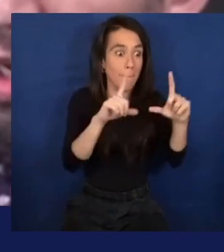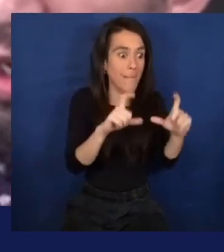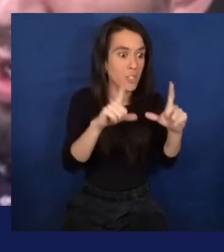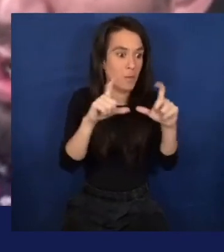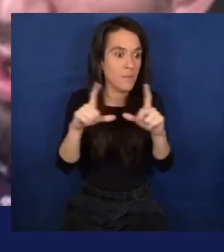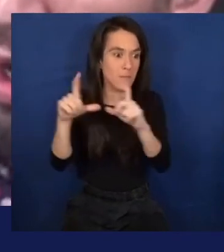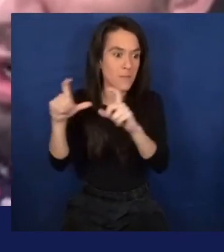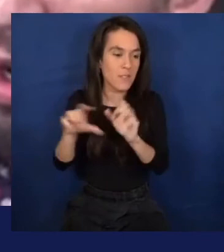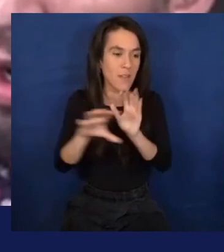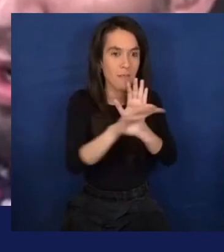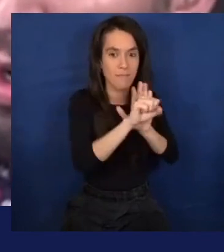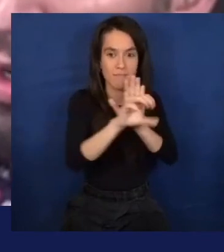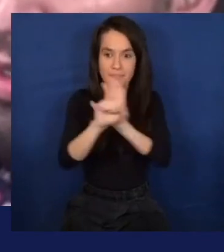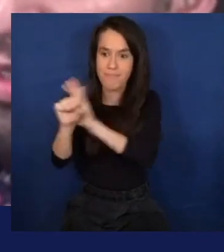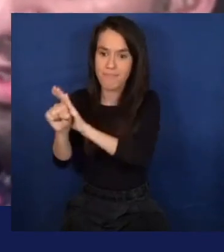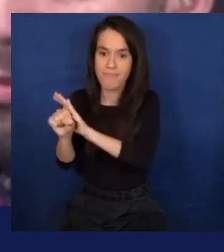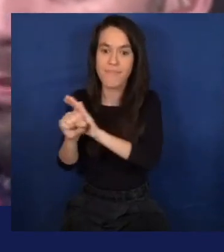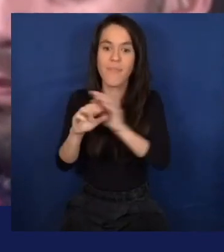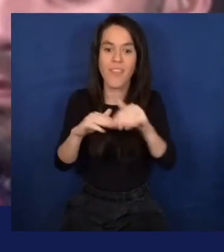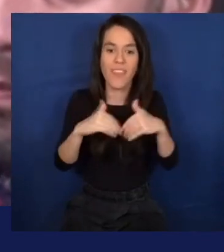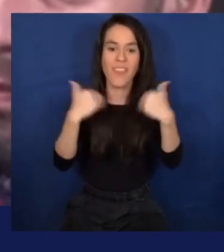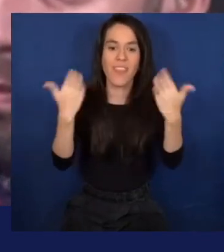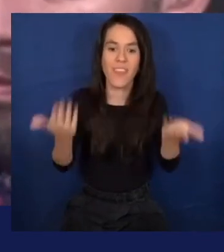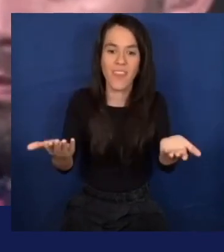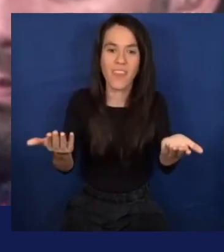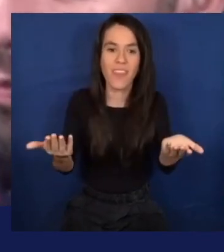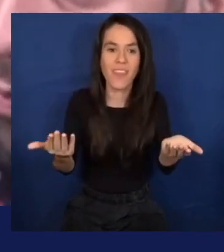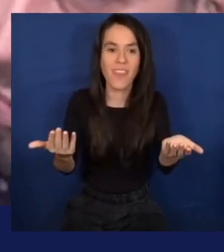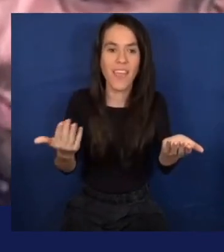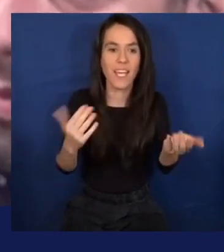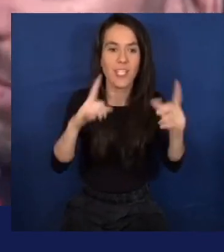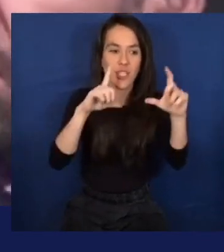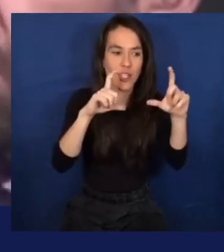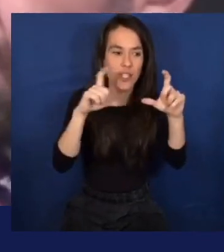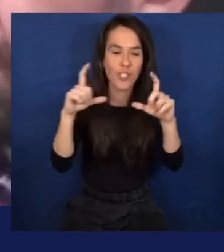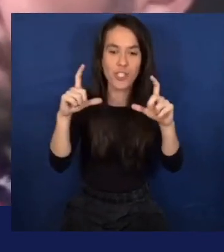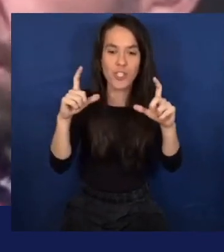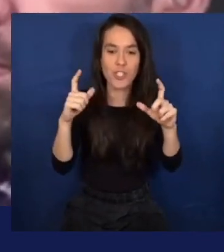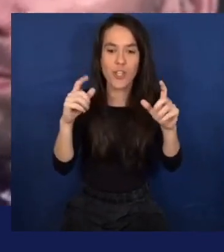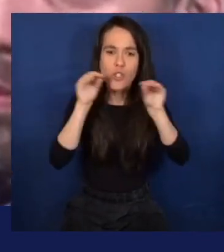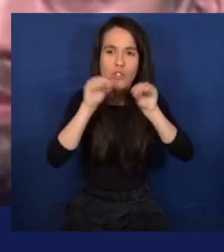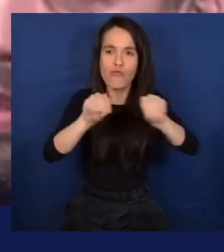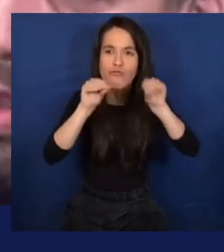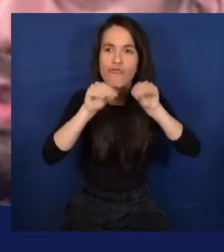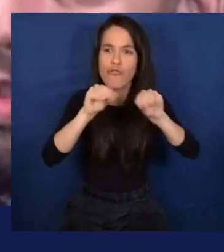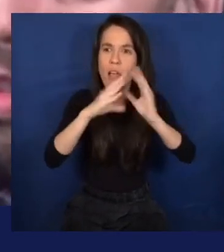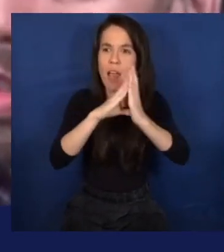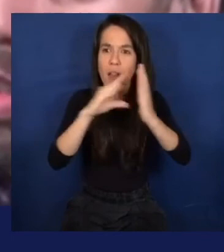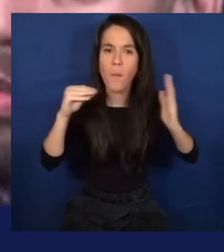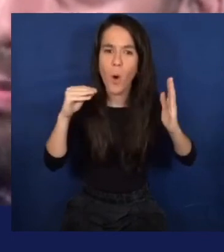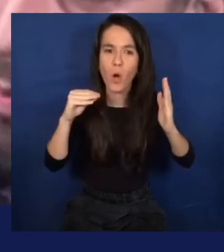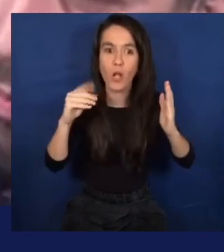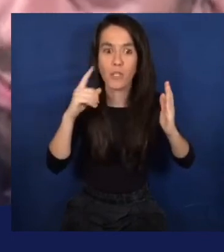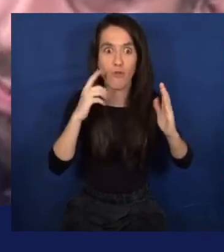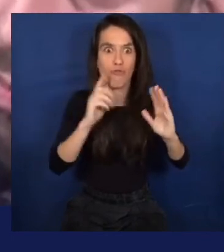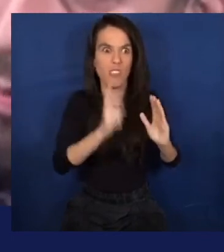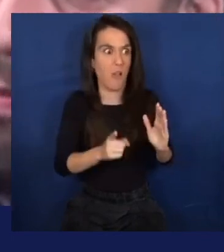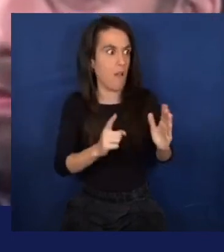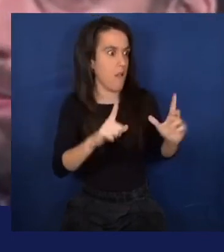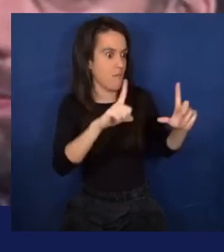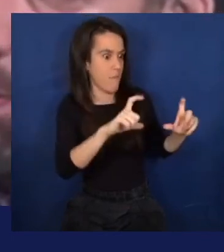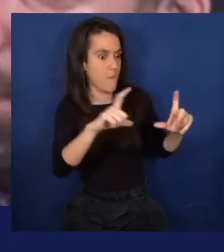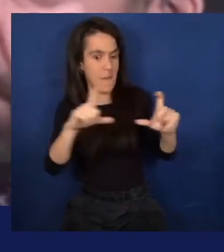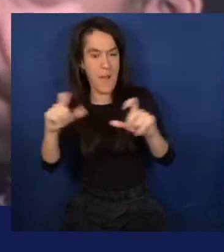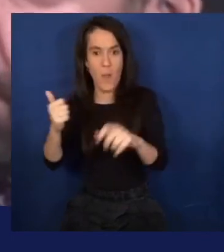what I did is just taking pictures of dogs and, of course, train the model, but also taking real-life pictures and using it on my own